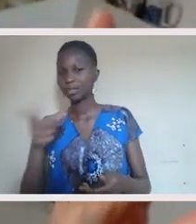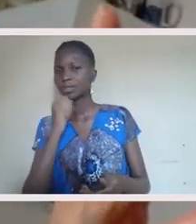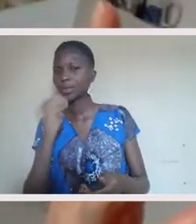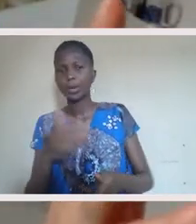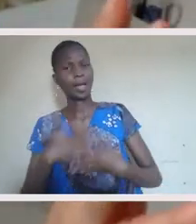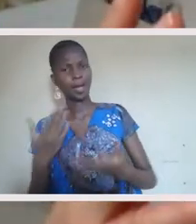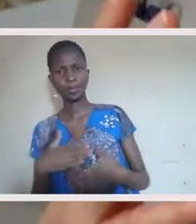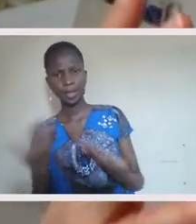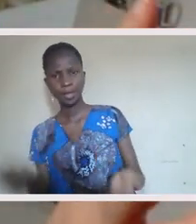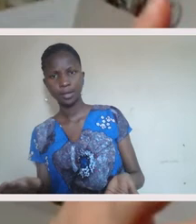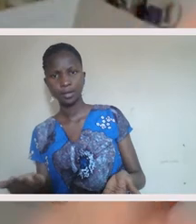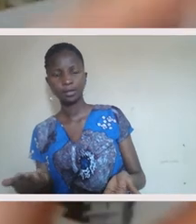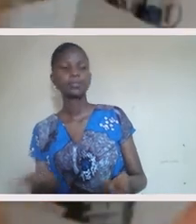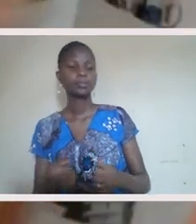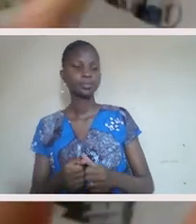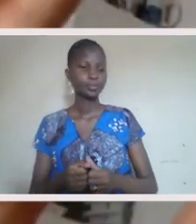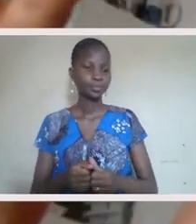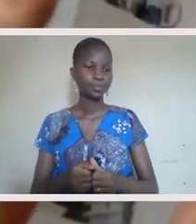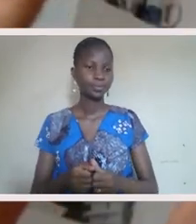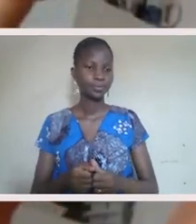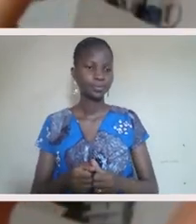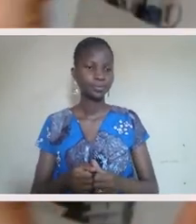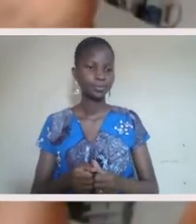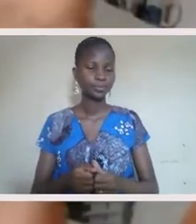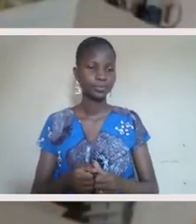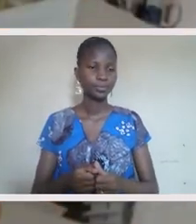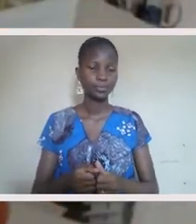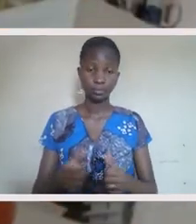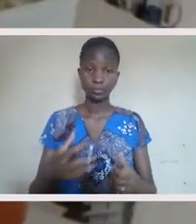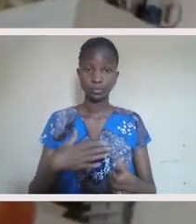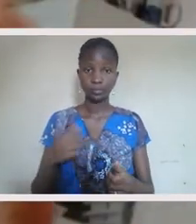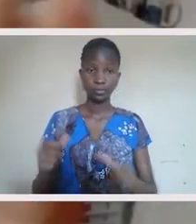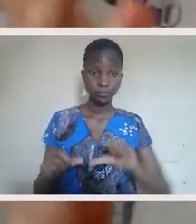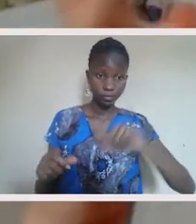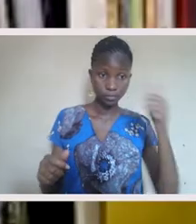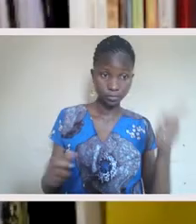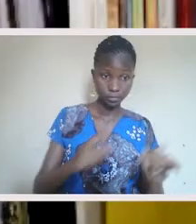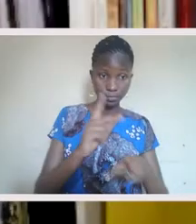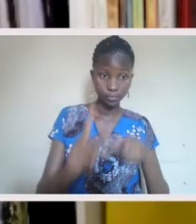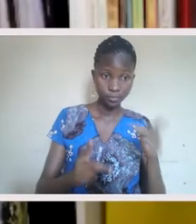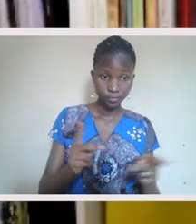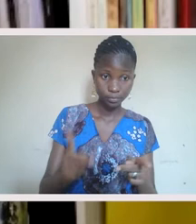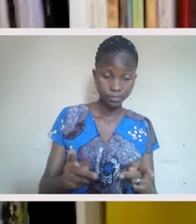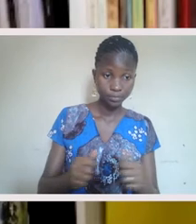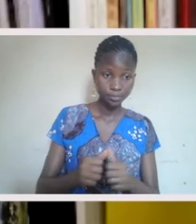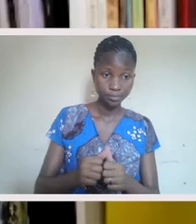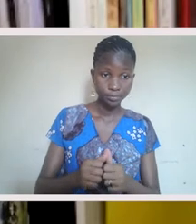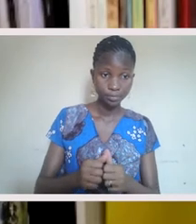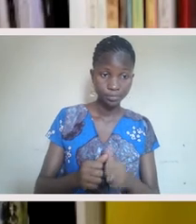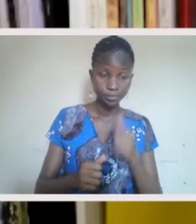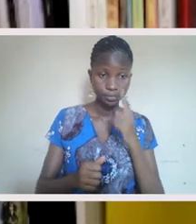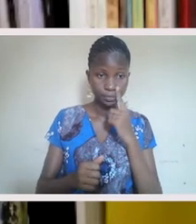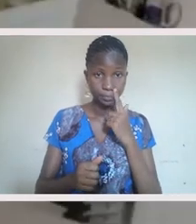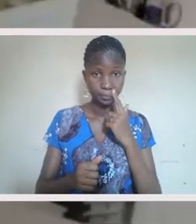um, there was unhappiness during the experience on the other